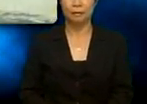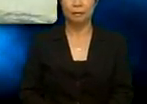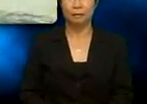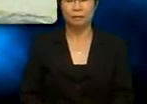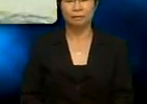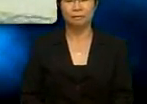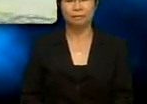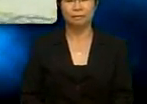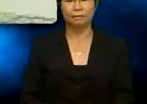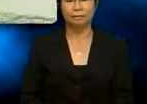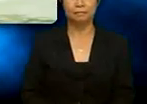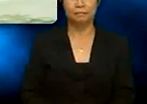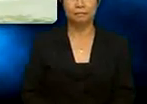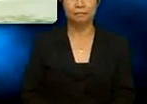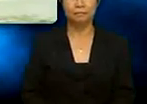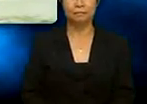We'll be right back.